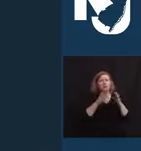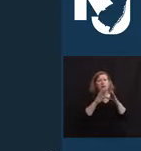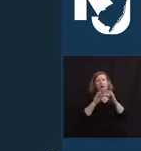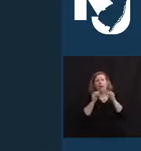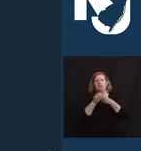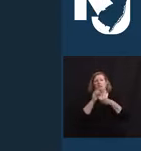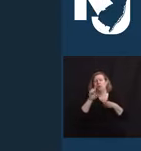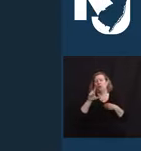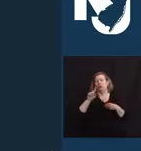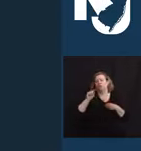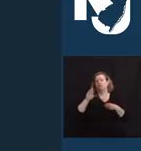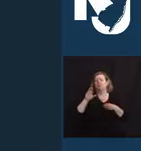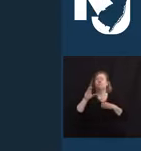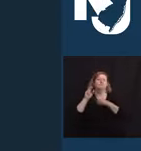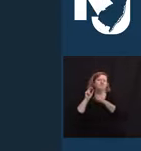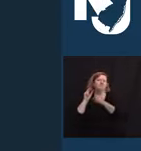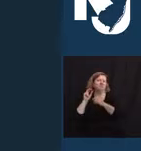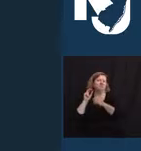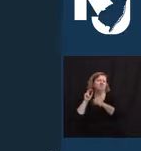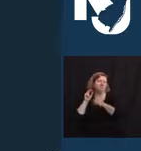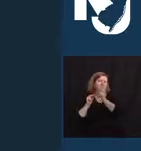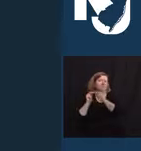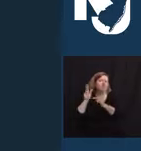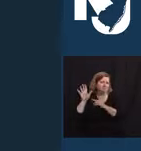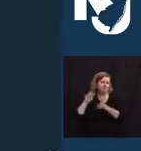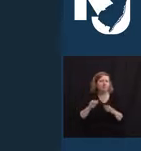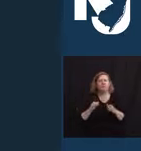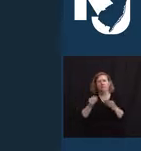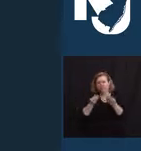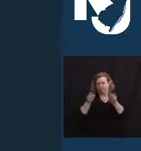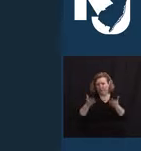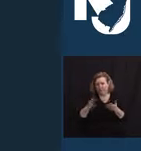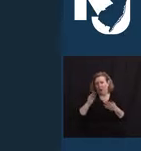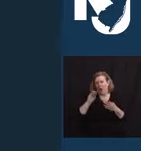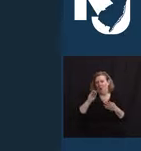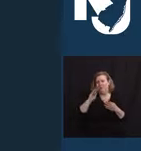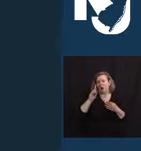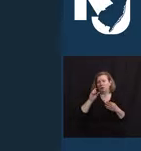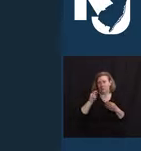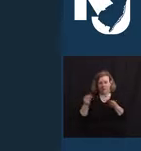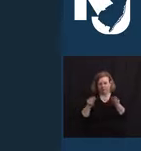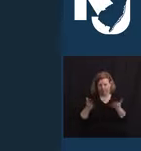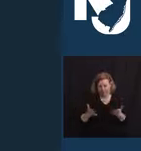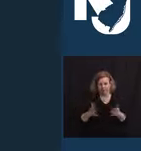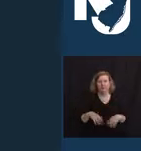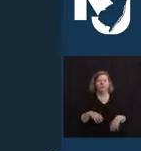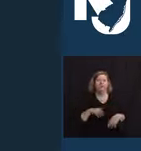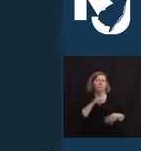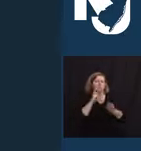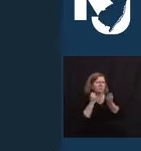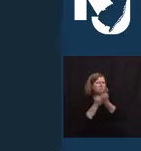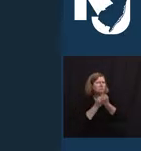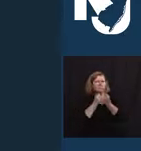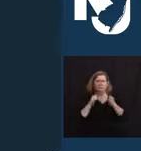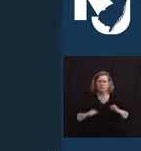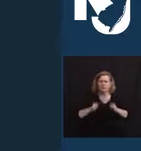Care Ombudsman who have been a lifeline throughout this crisis for residents in our nursing homes.